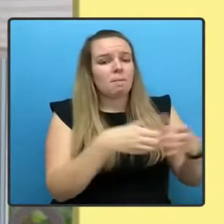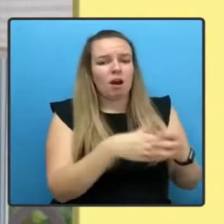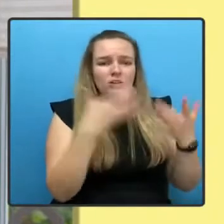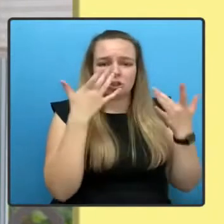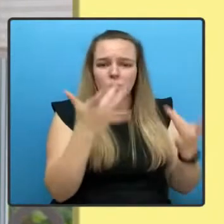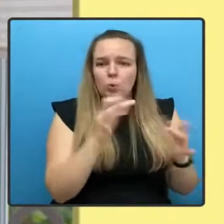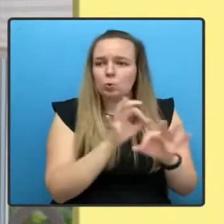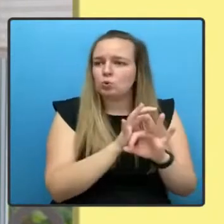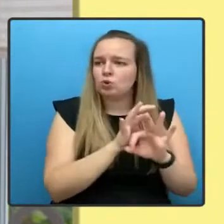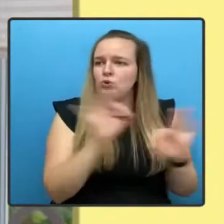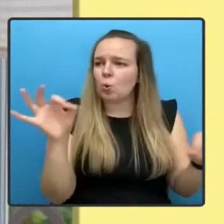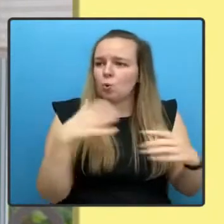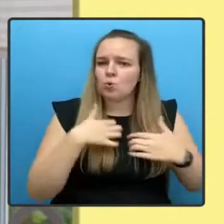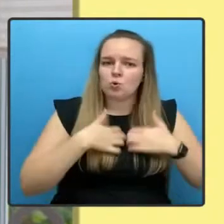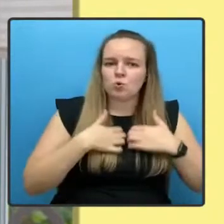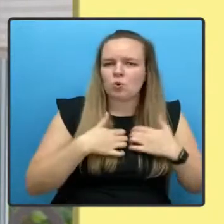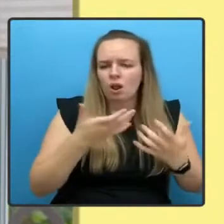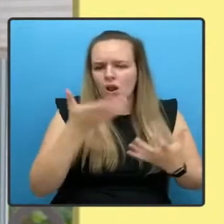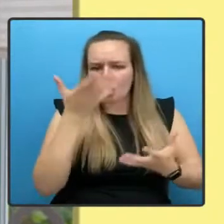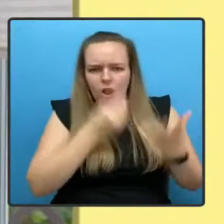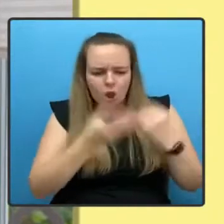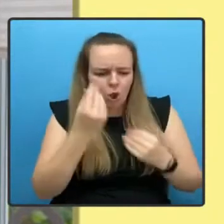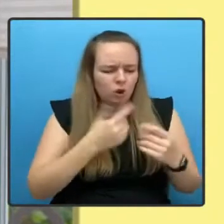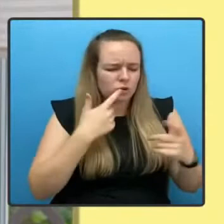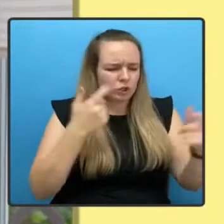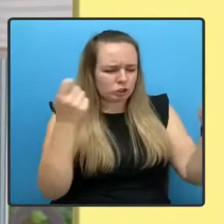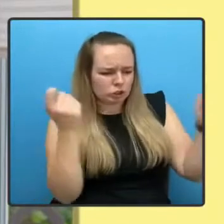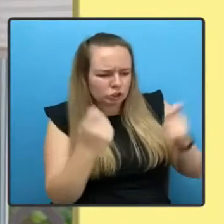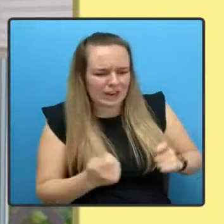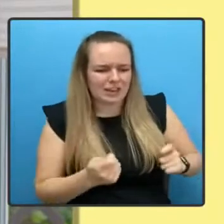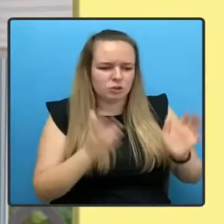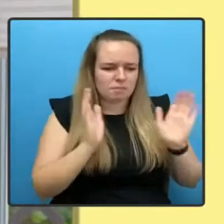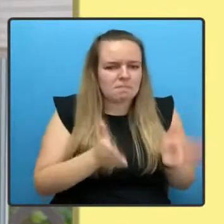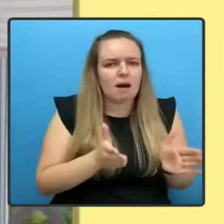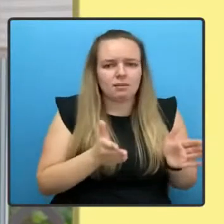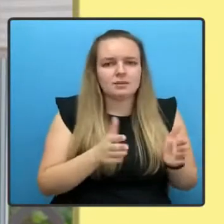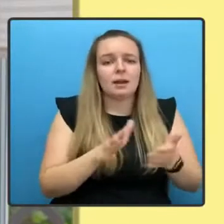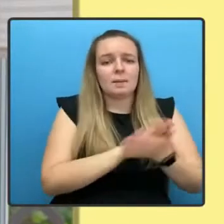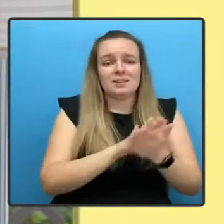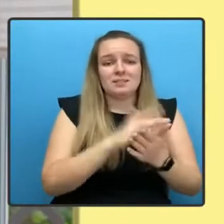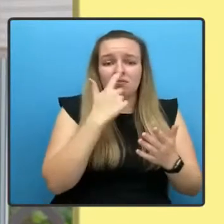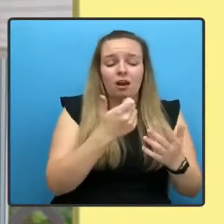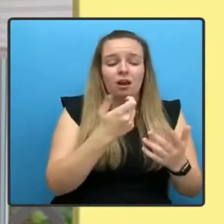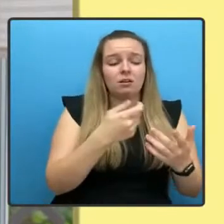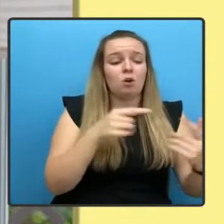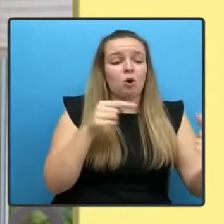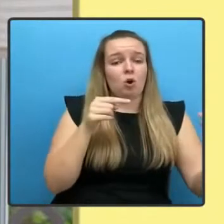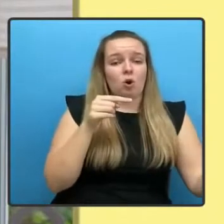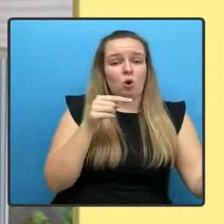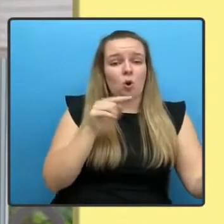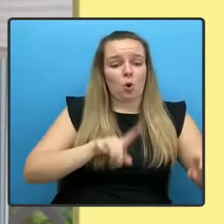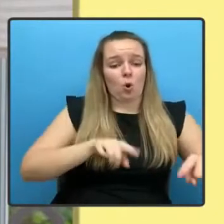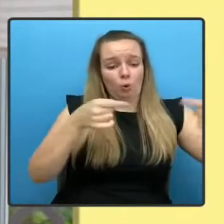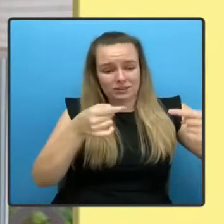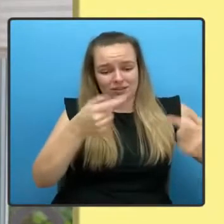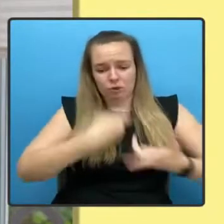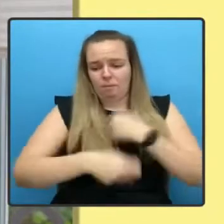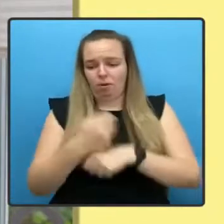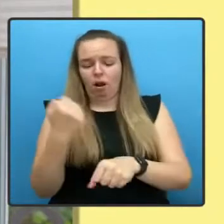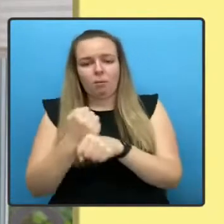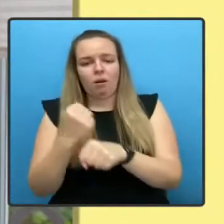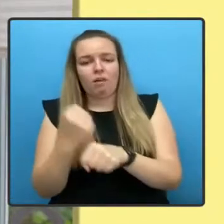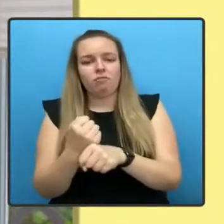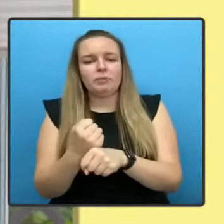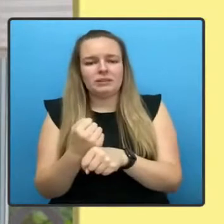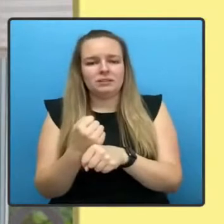lessons or making the changes necessary to move from opposition into government, which can lead to